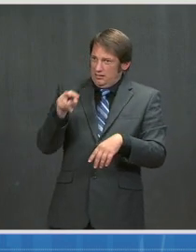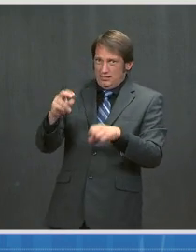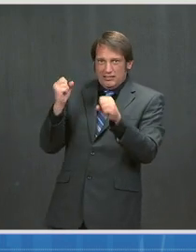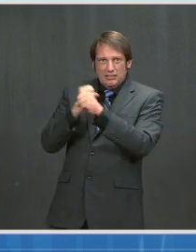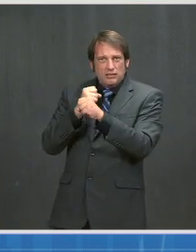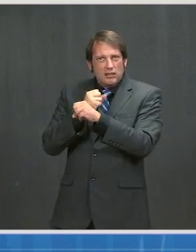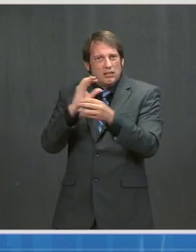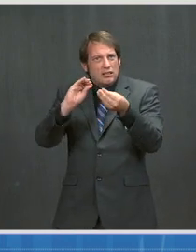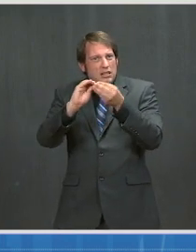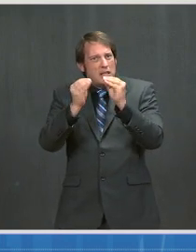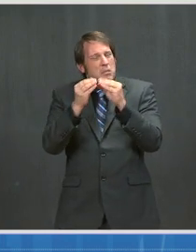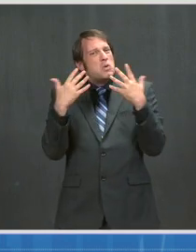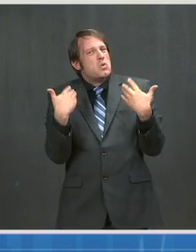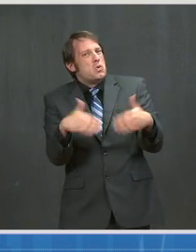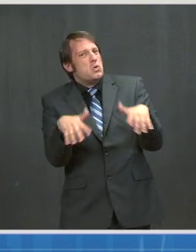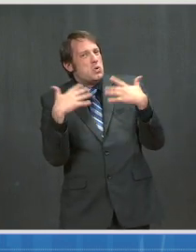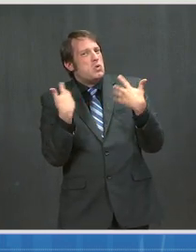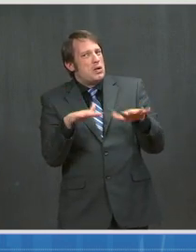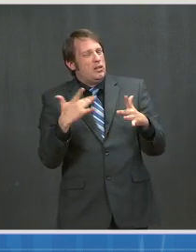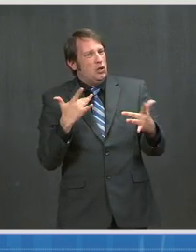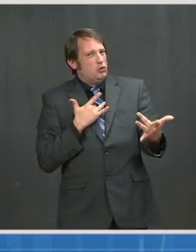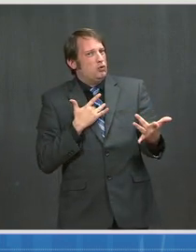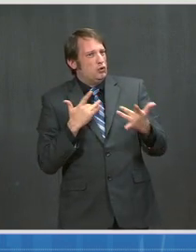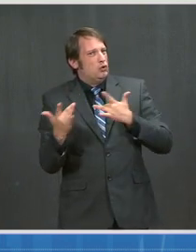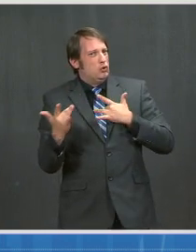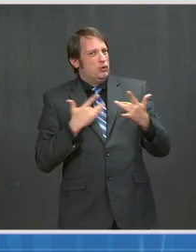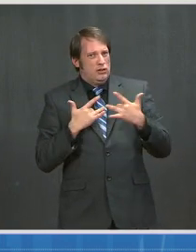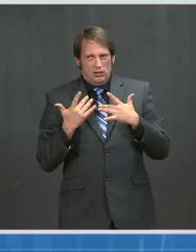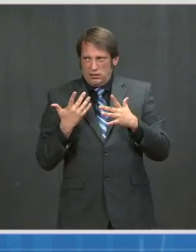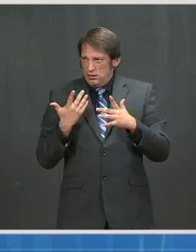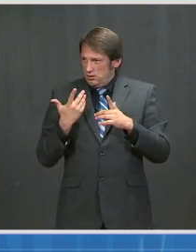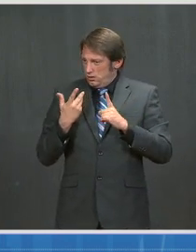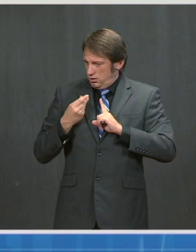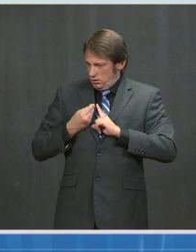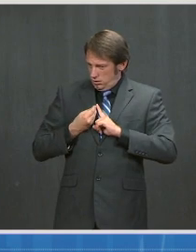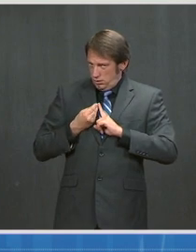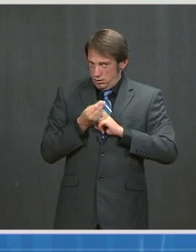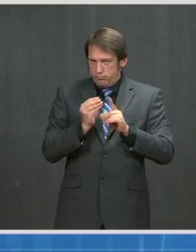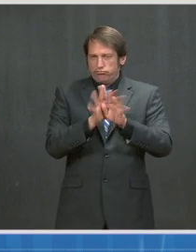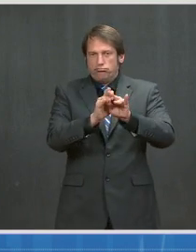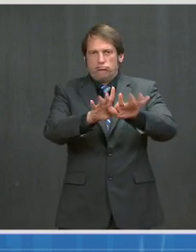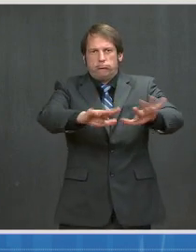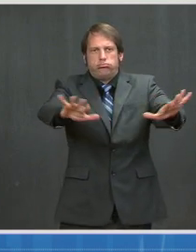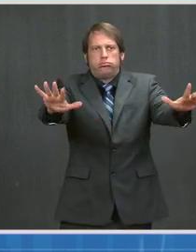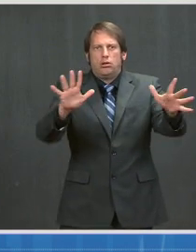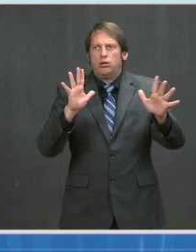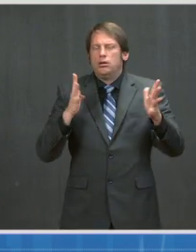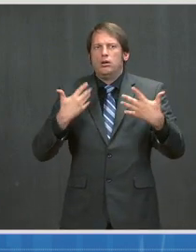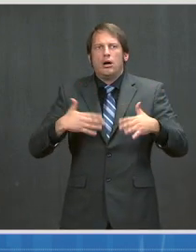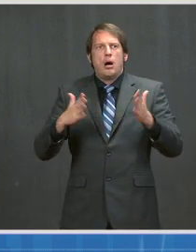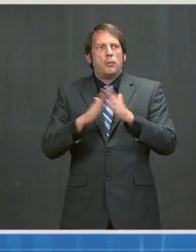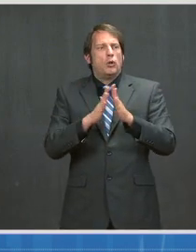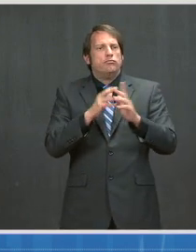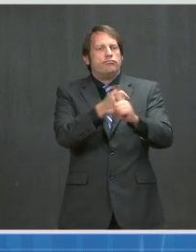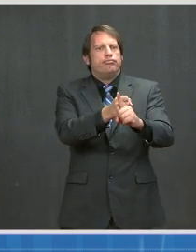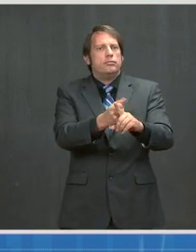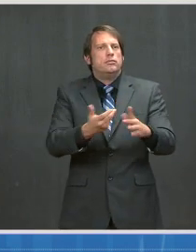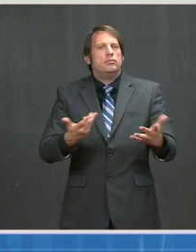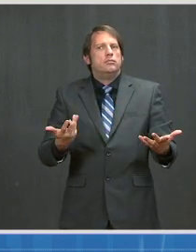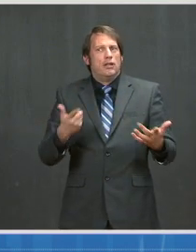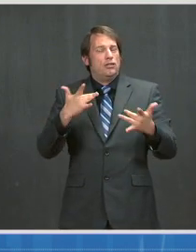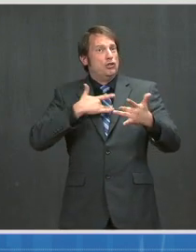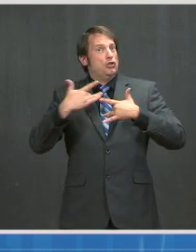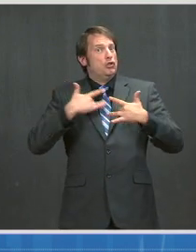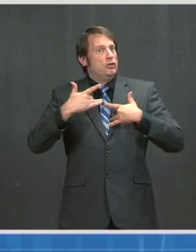event affecting communities, schools, families, and fragile elderly. And it emphasizes the impressive